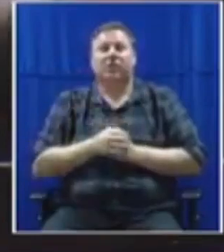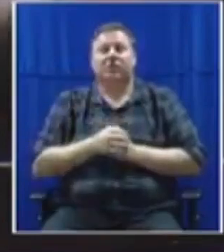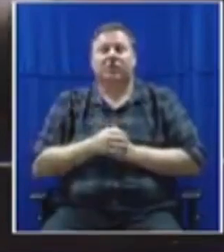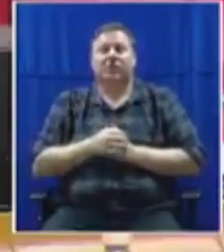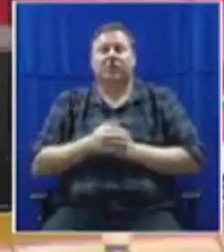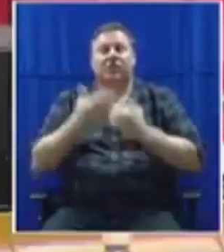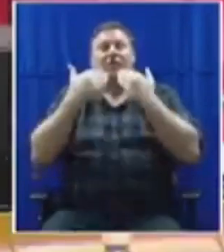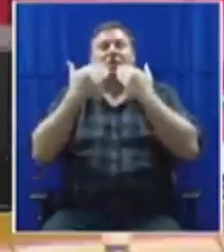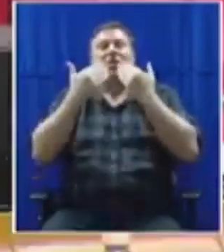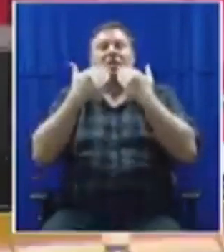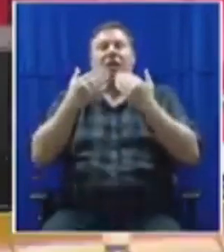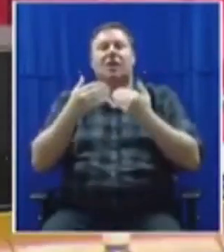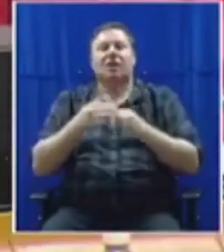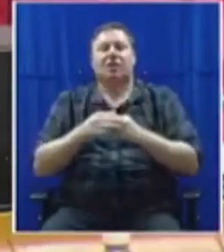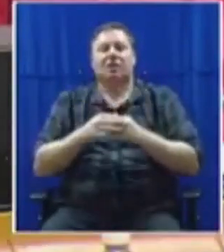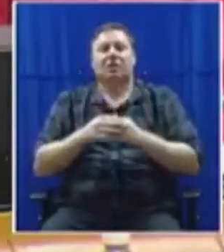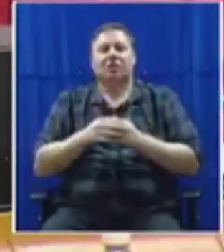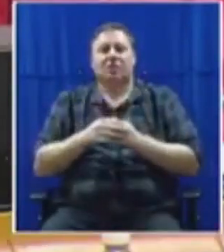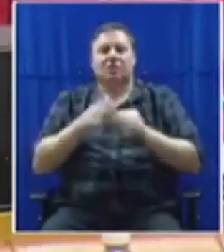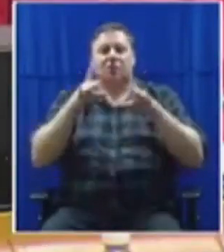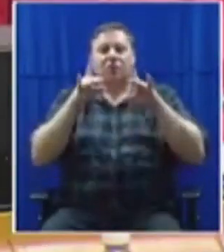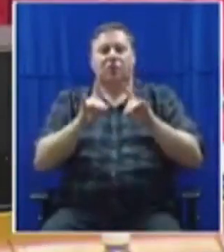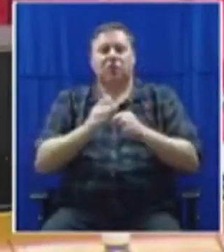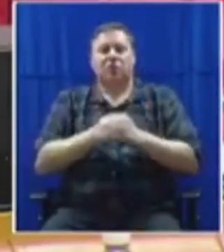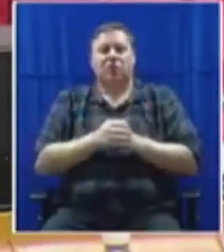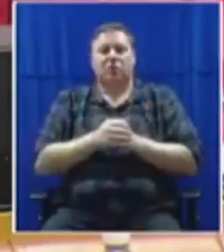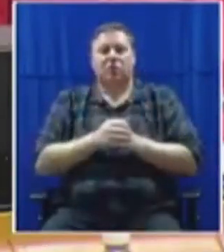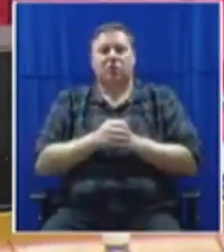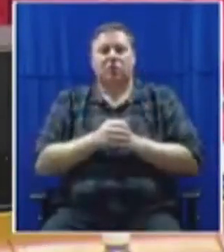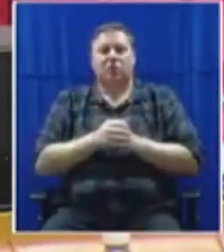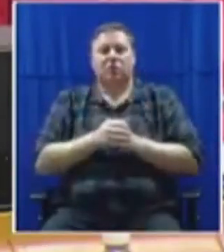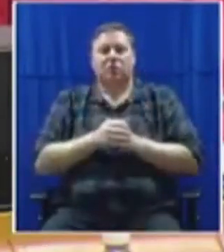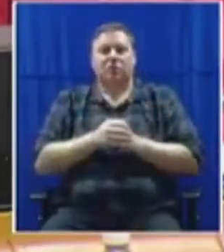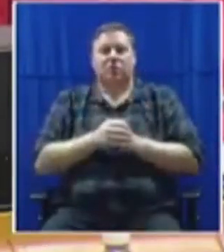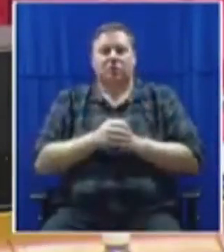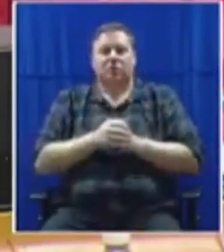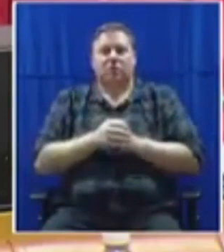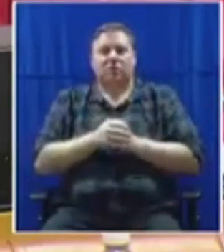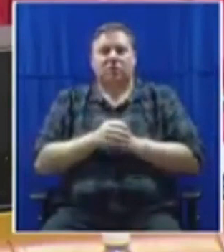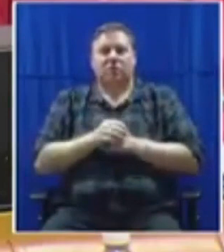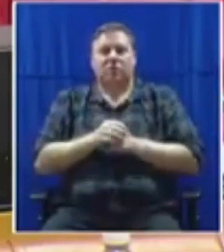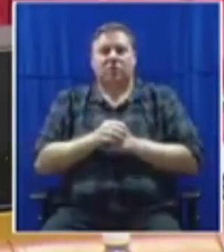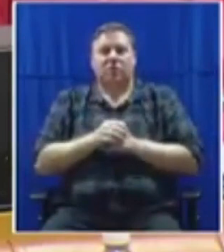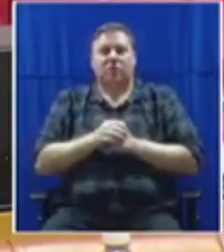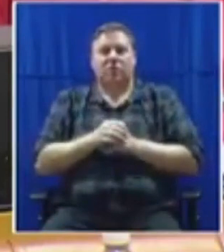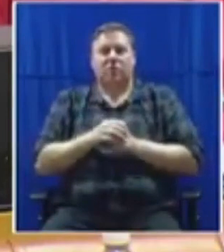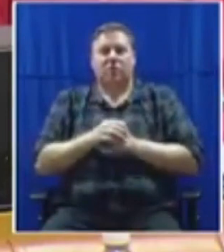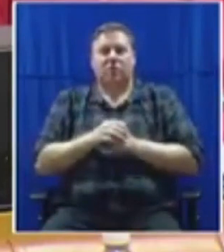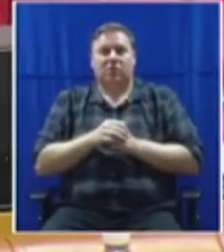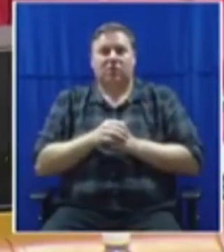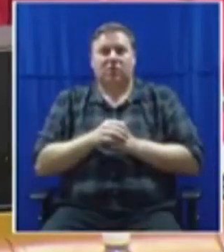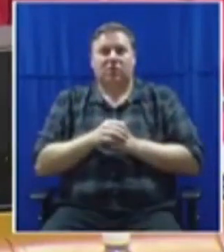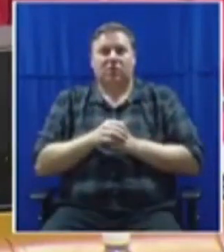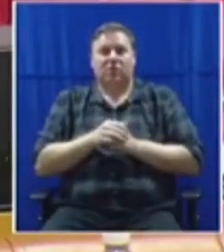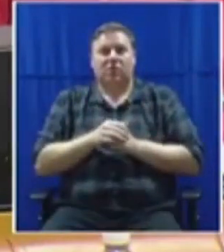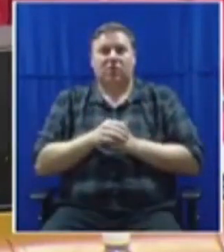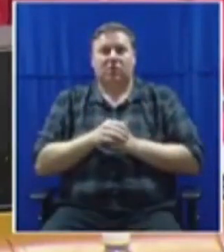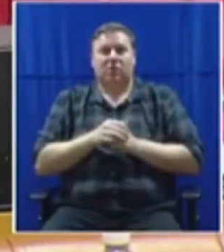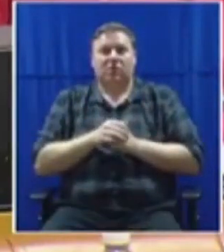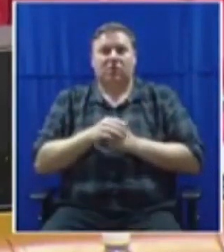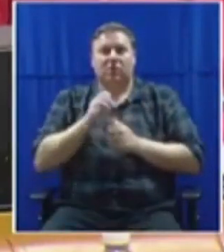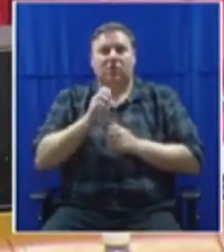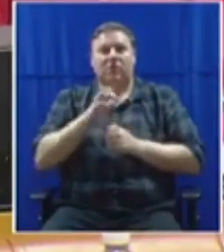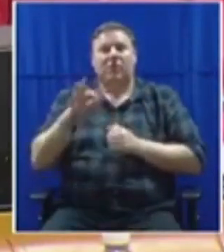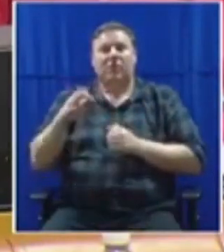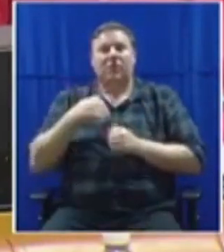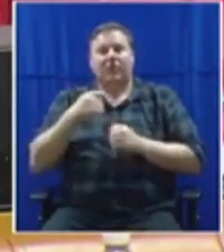Thank you very much, Sheperson. The FF moved without notice that the house notes the growing and massless massacre of women at the hands of